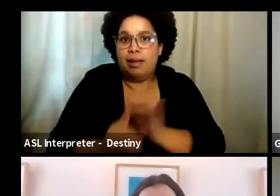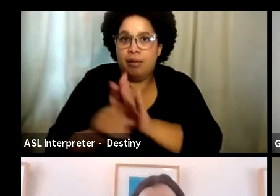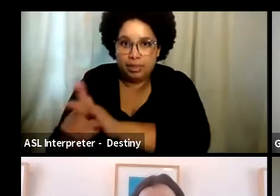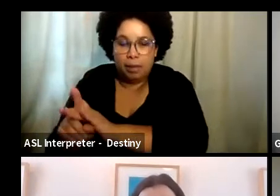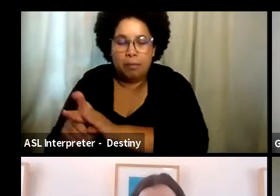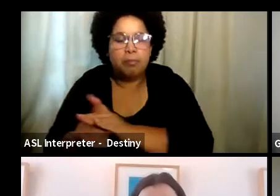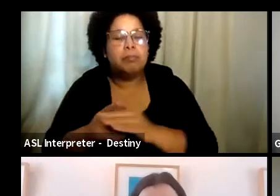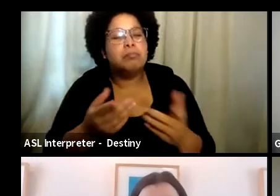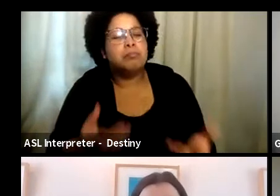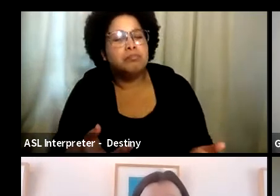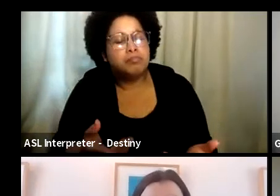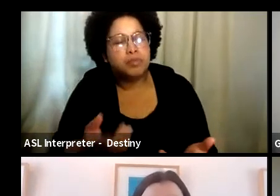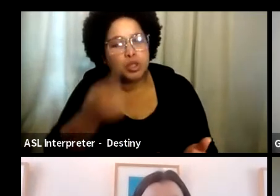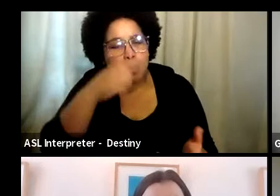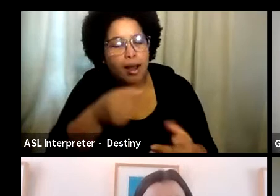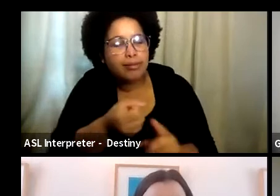have.